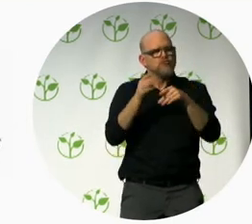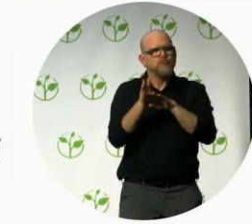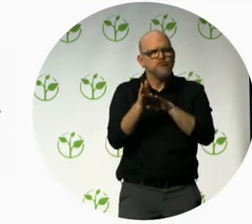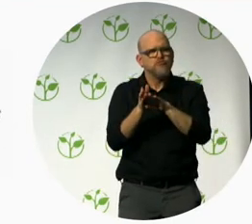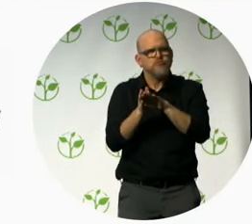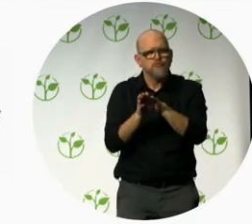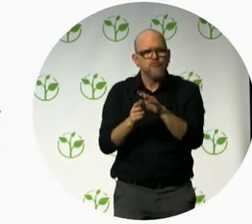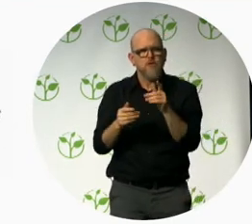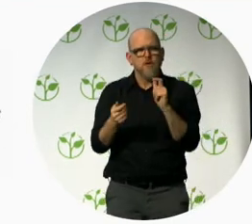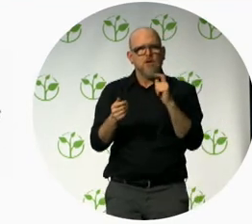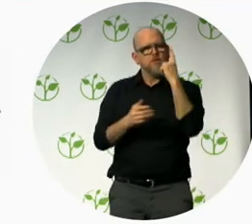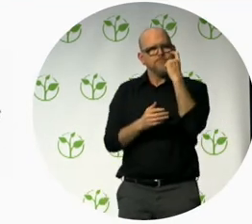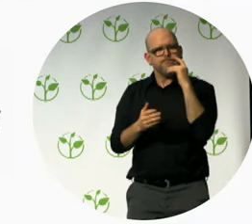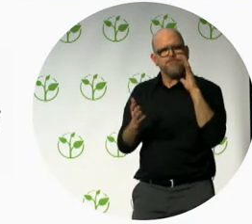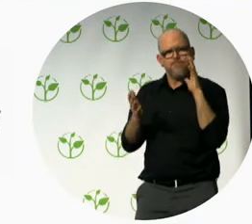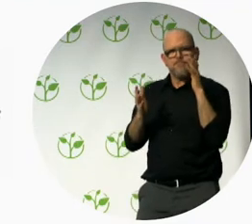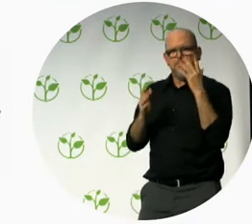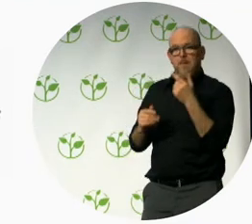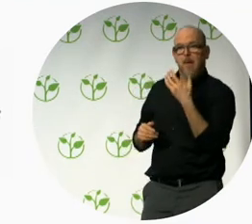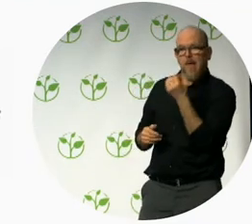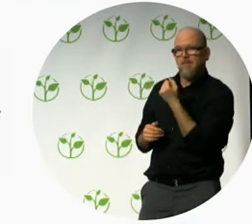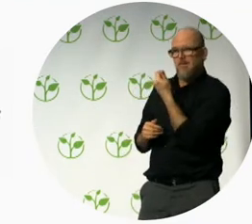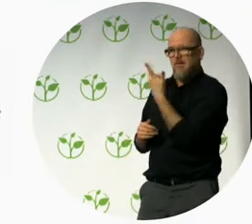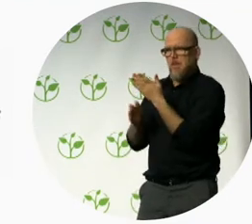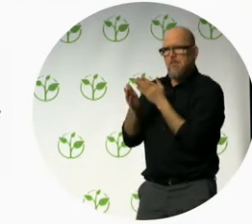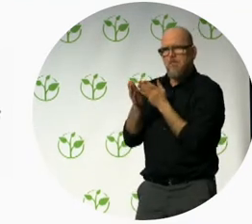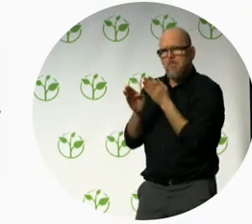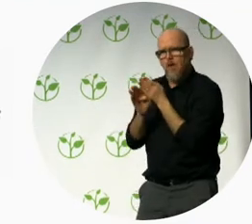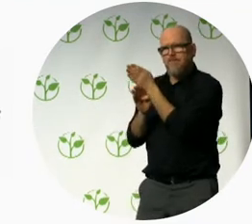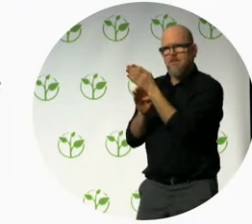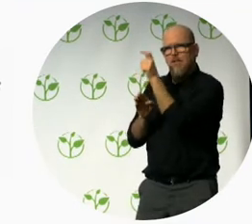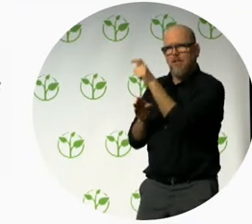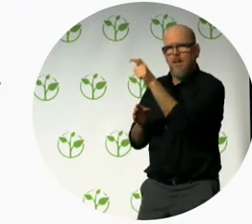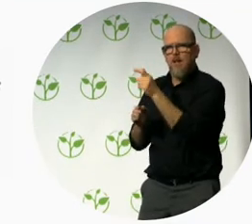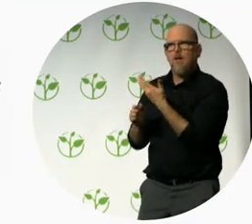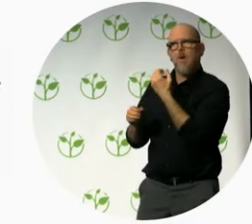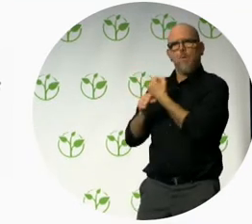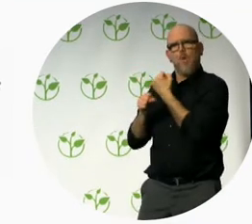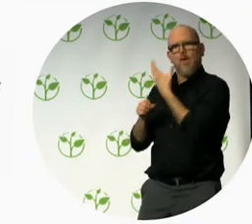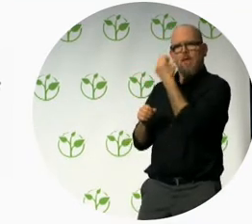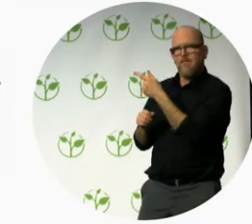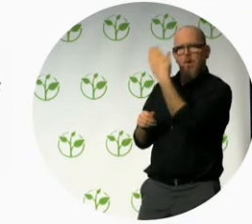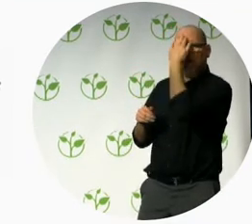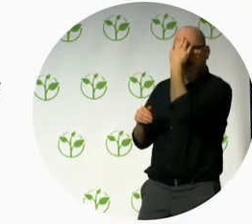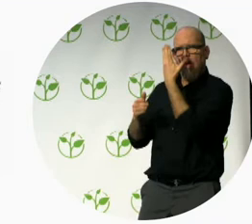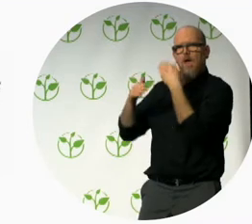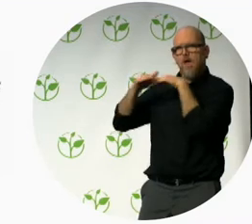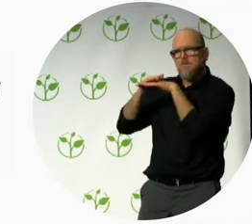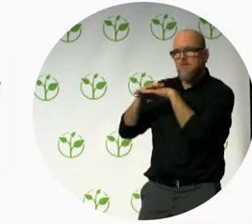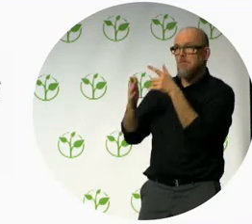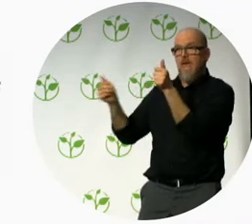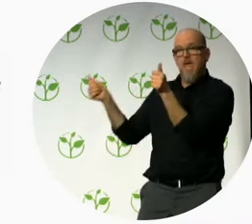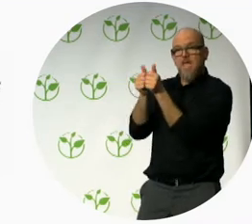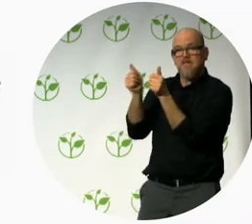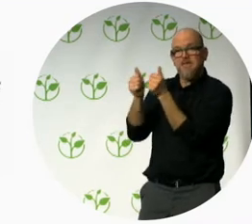hundreds of professional consultants, we enforce compliance, and we have an active and